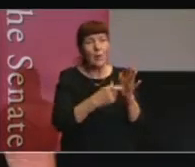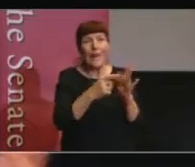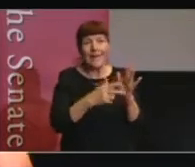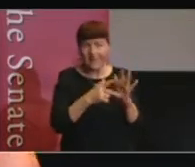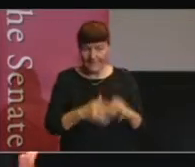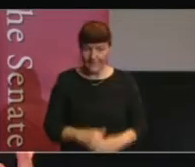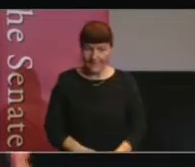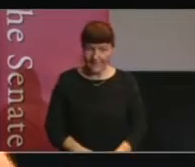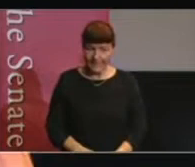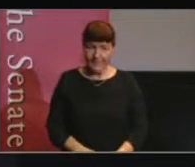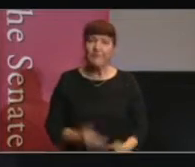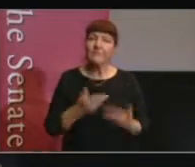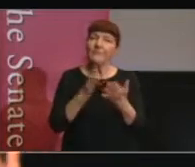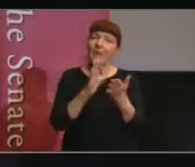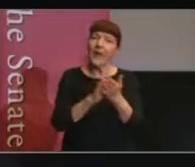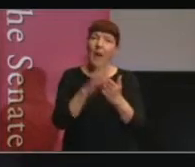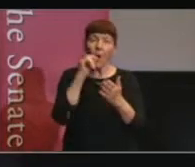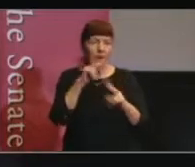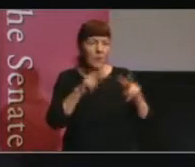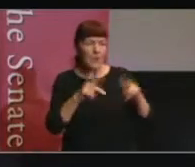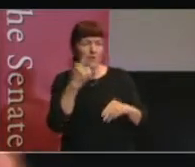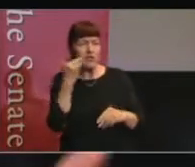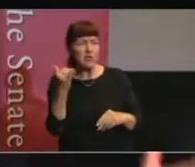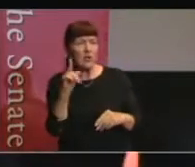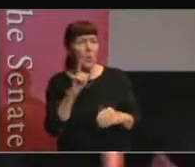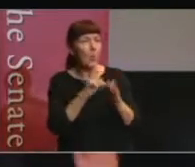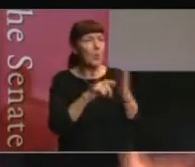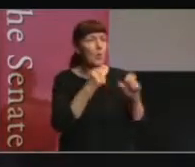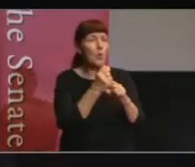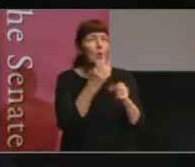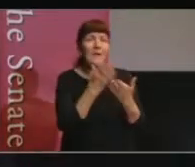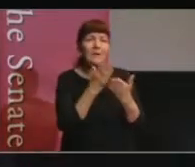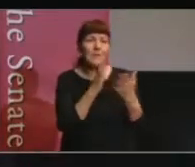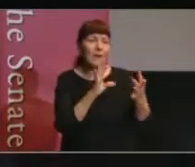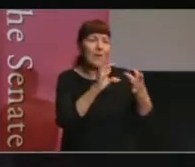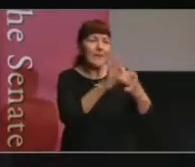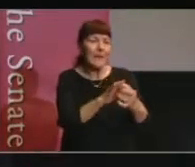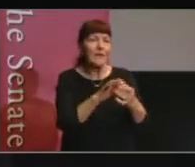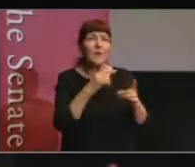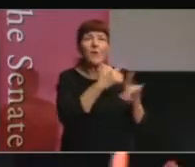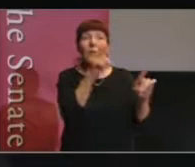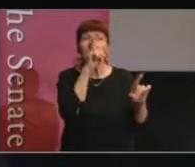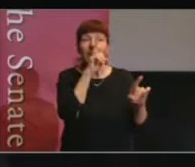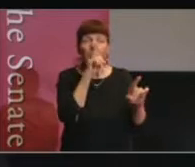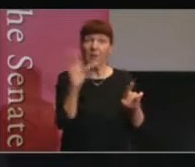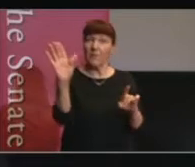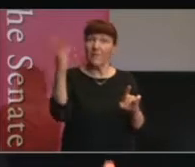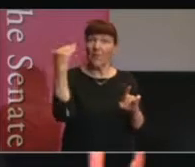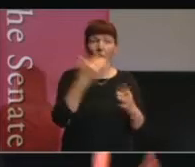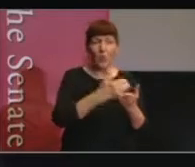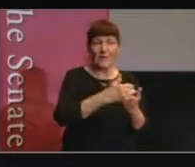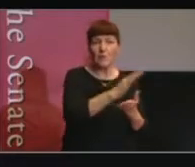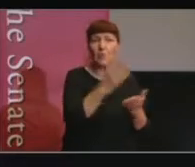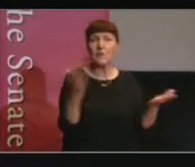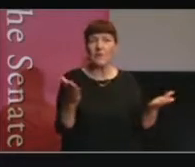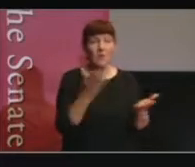And how do we check that what we're doing is reaching people who have previously been excluded? And really the only way is